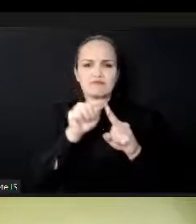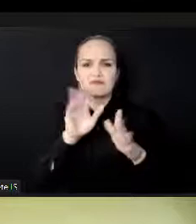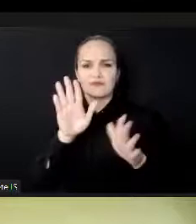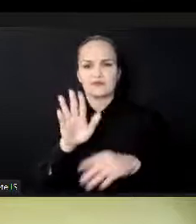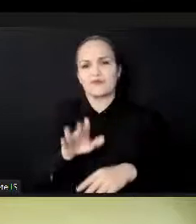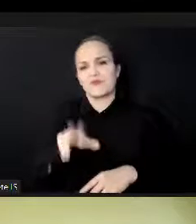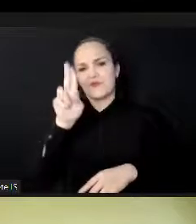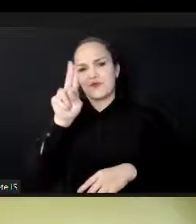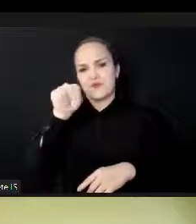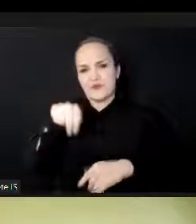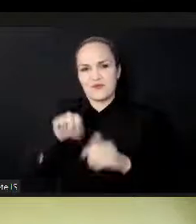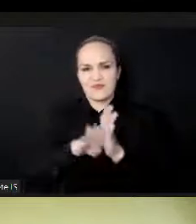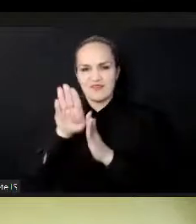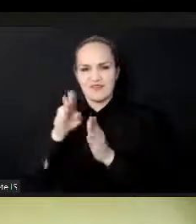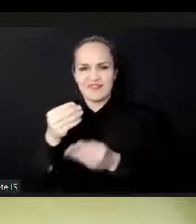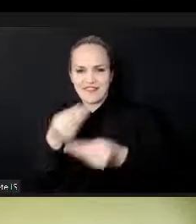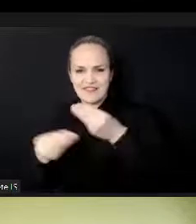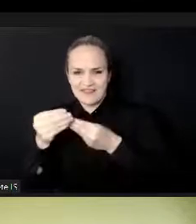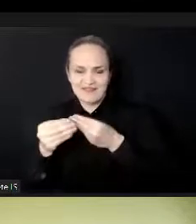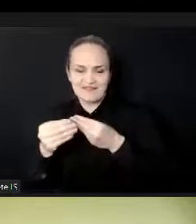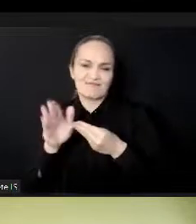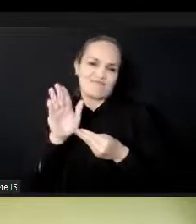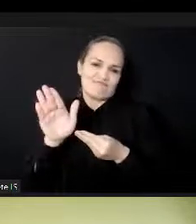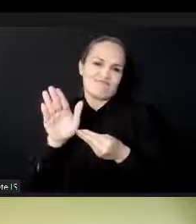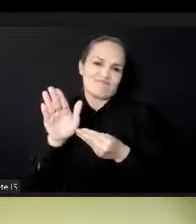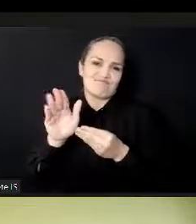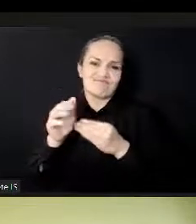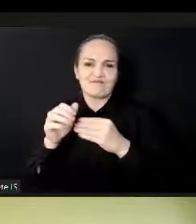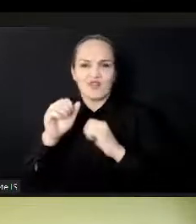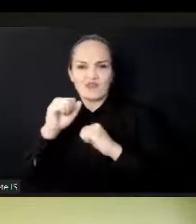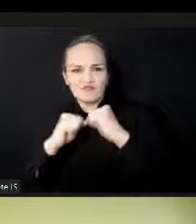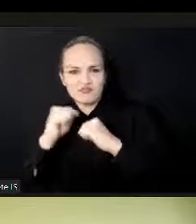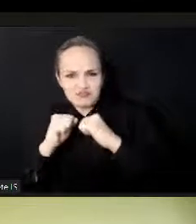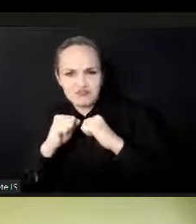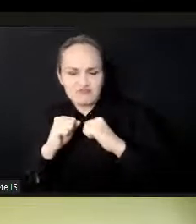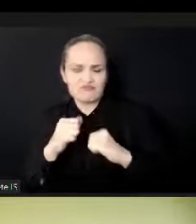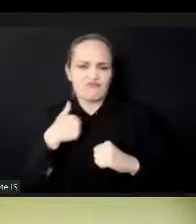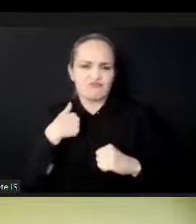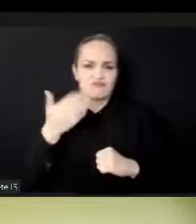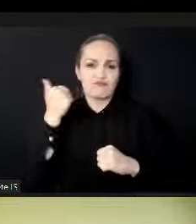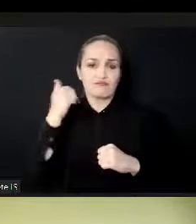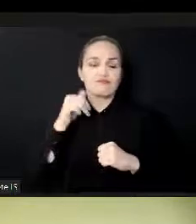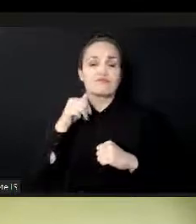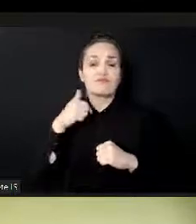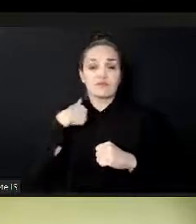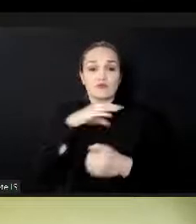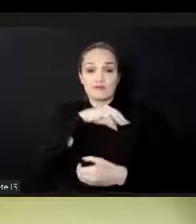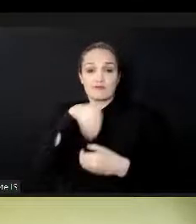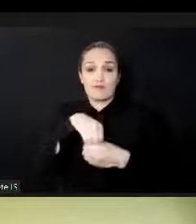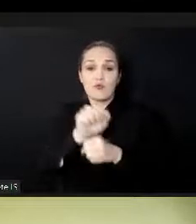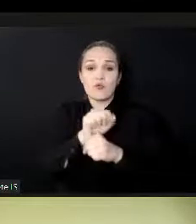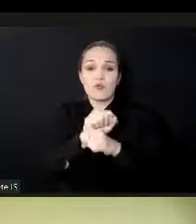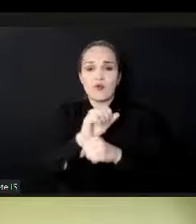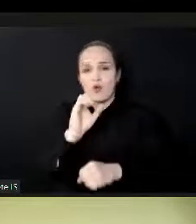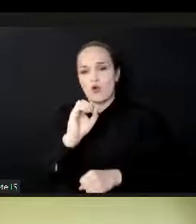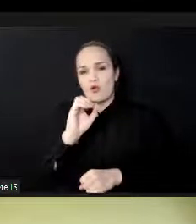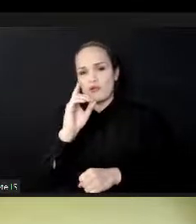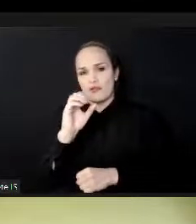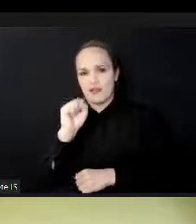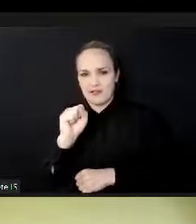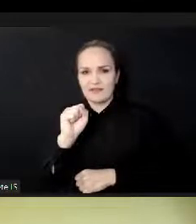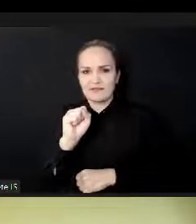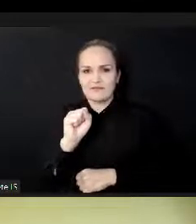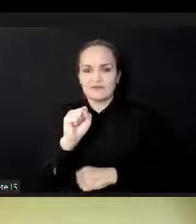and sustainable development and I'm happy to be in this discussion because it's really linked to one of my